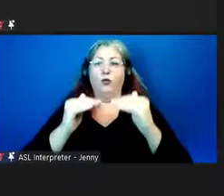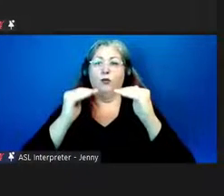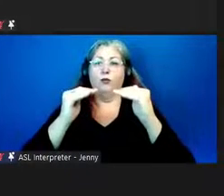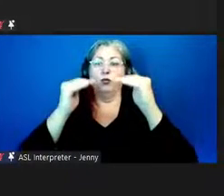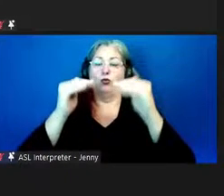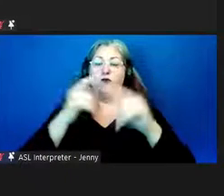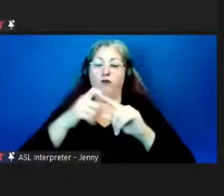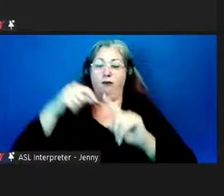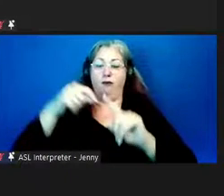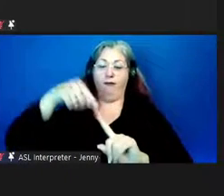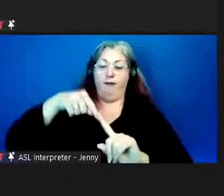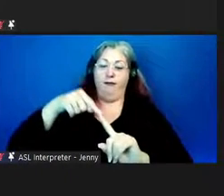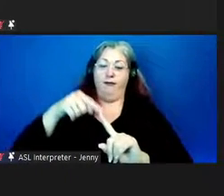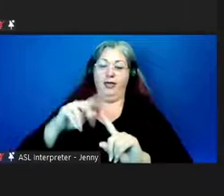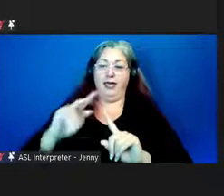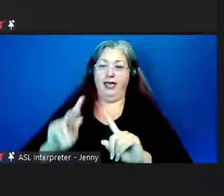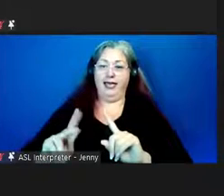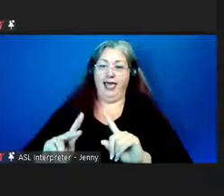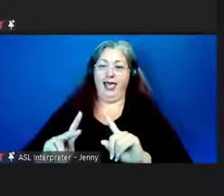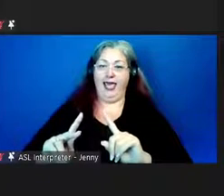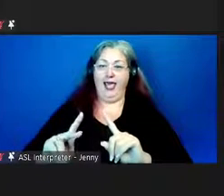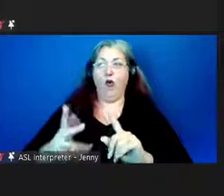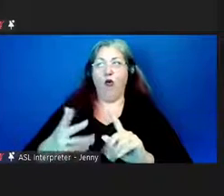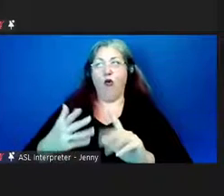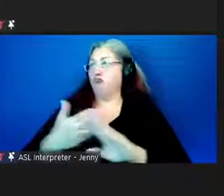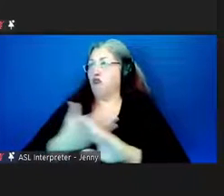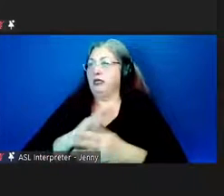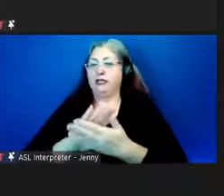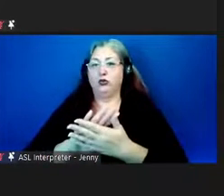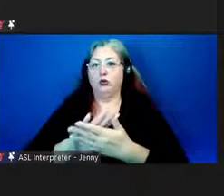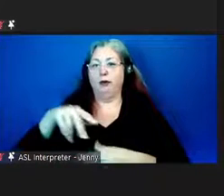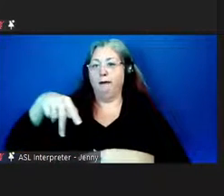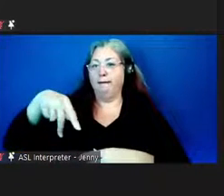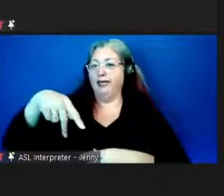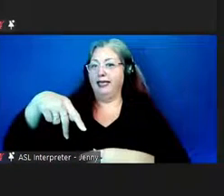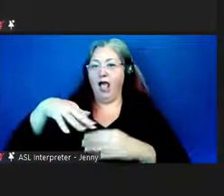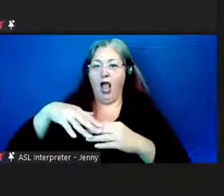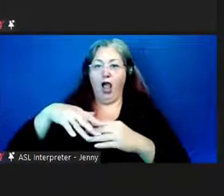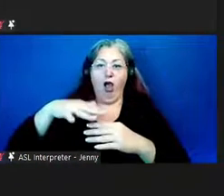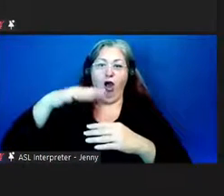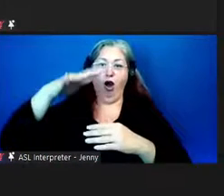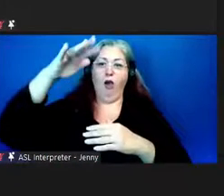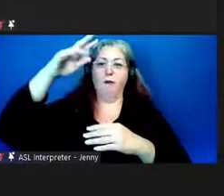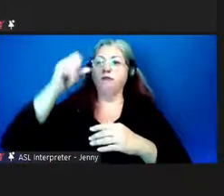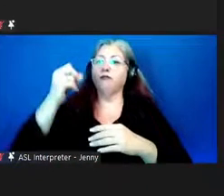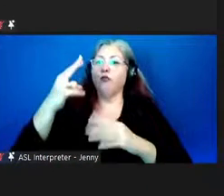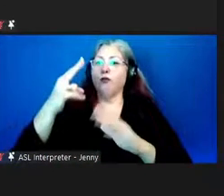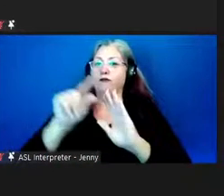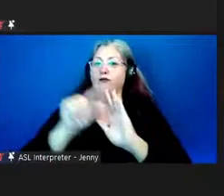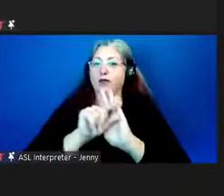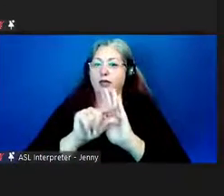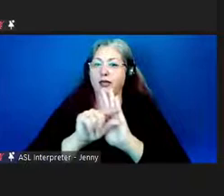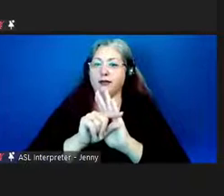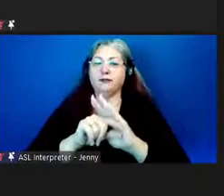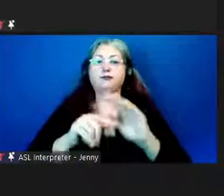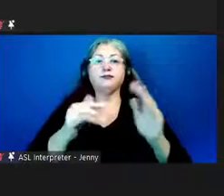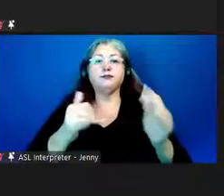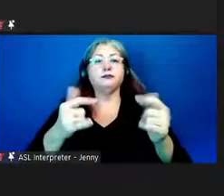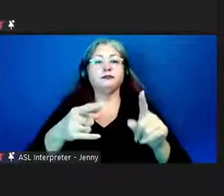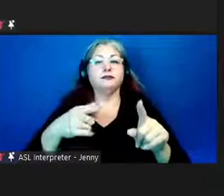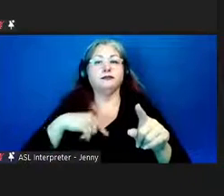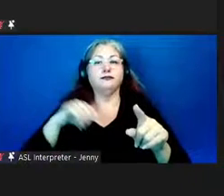from K or from preschool P all the way up to 12th grade. Now we have another